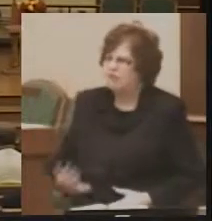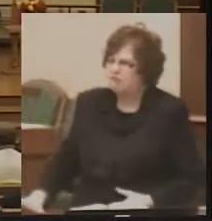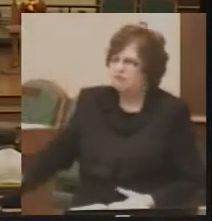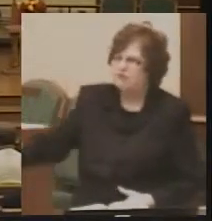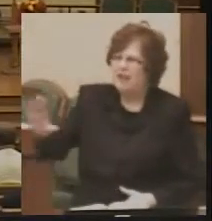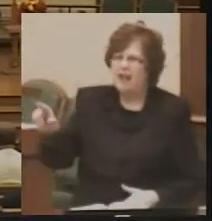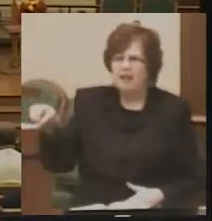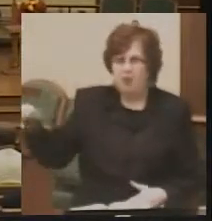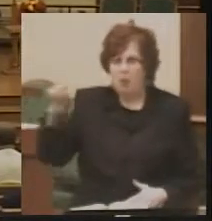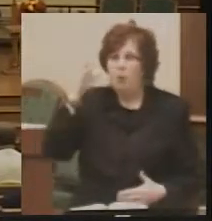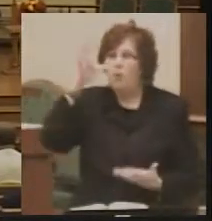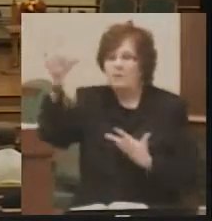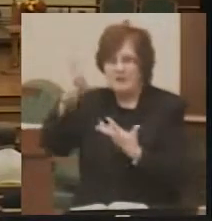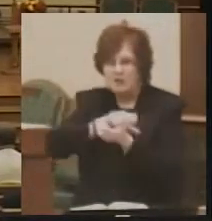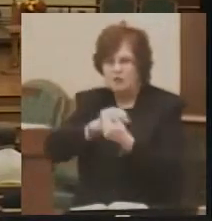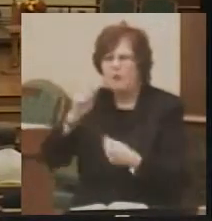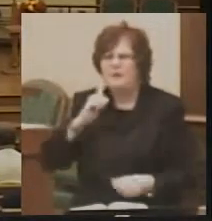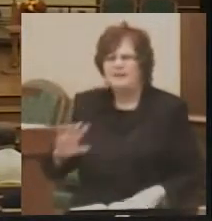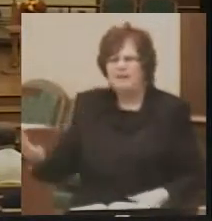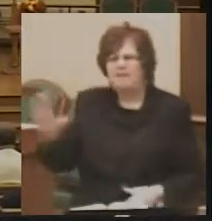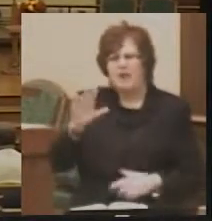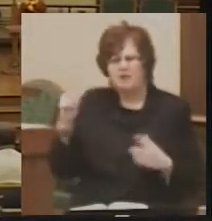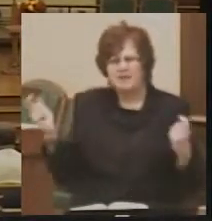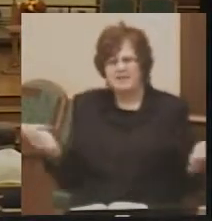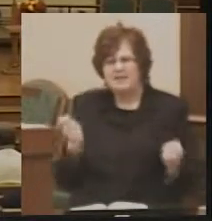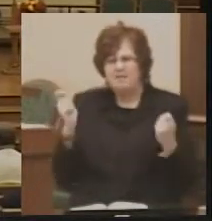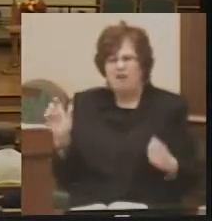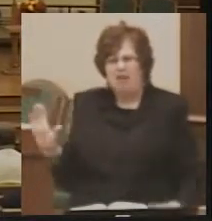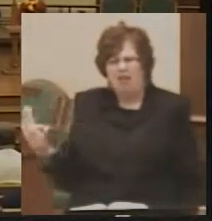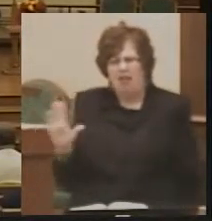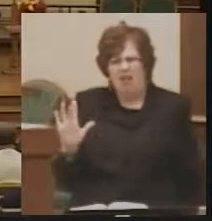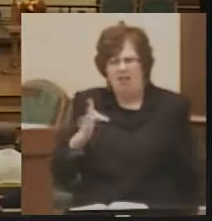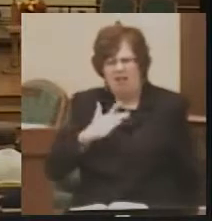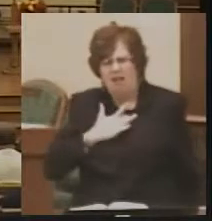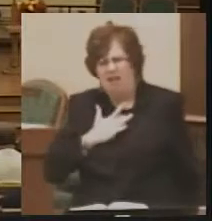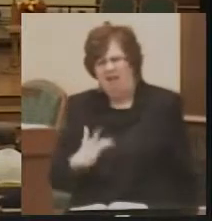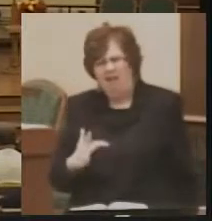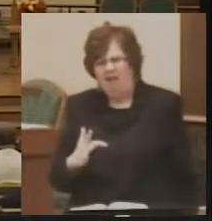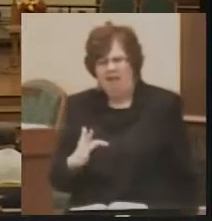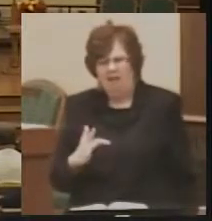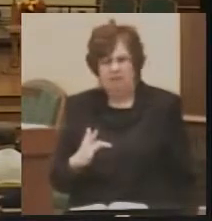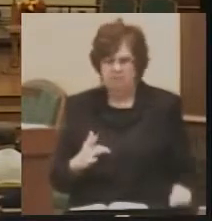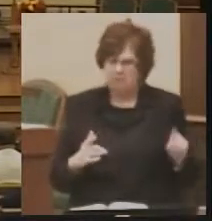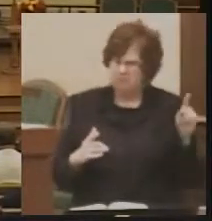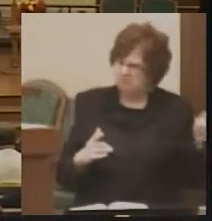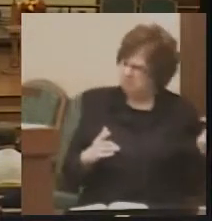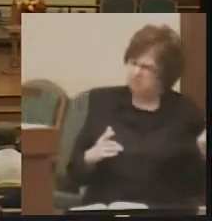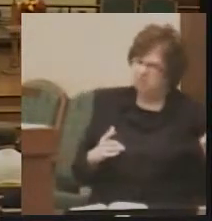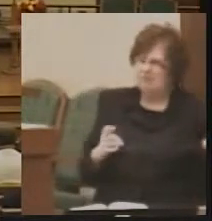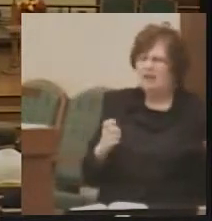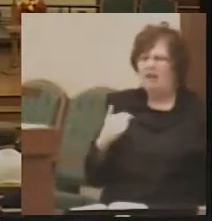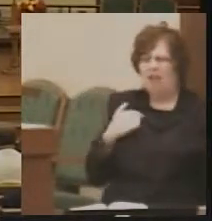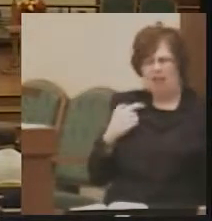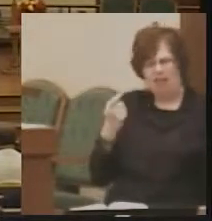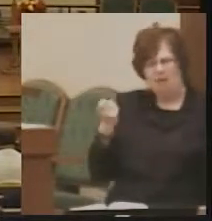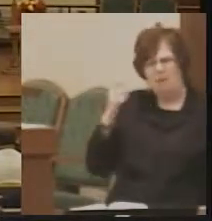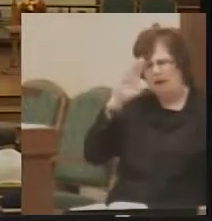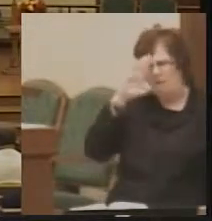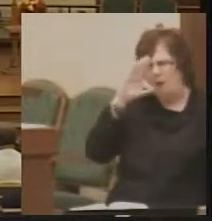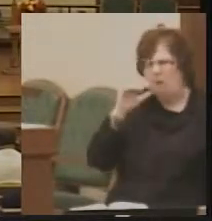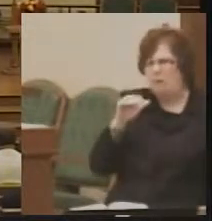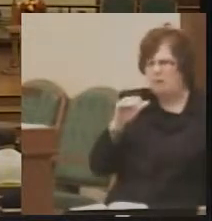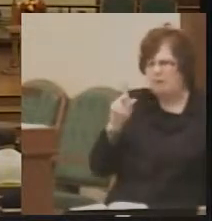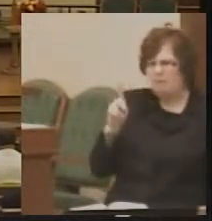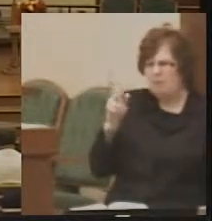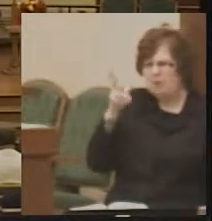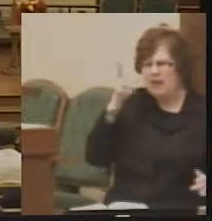be destroyed because of their sinfulness. Jeremiah holds out a little hope that the people will